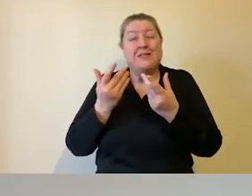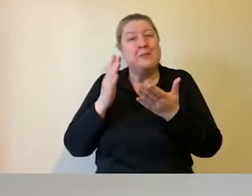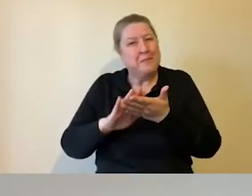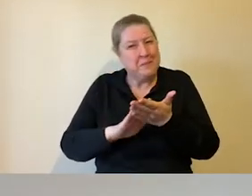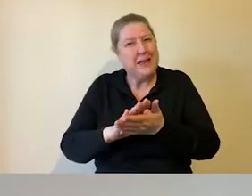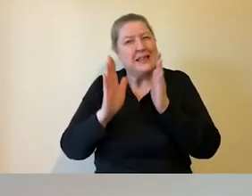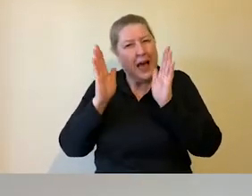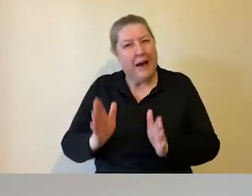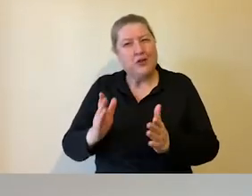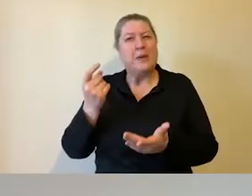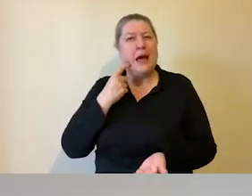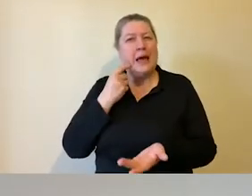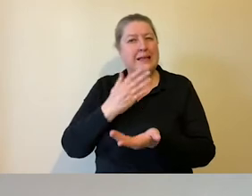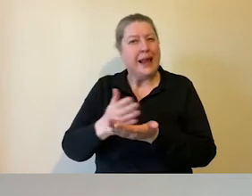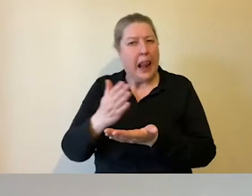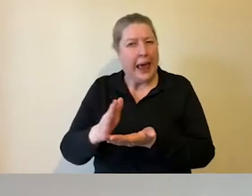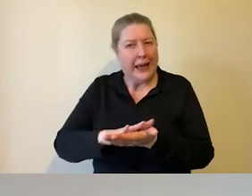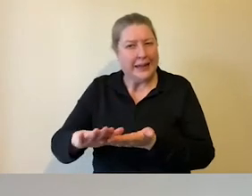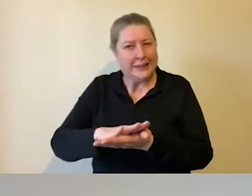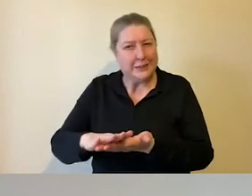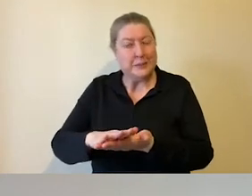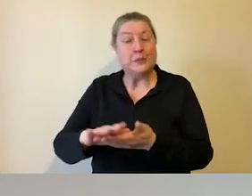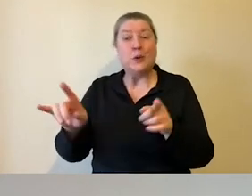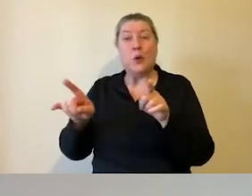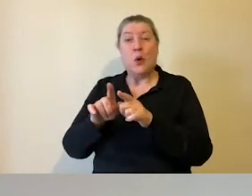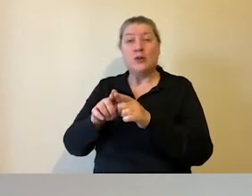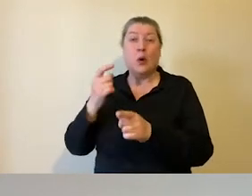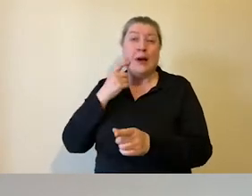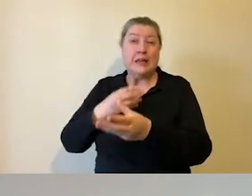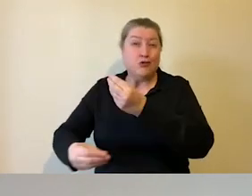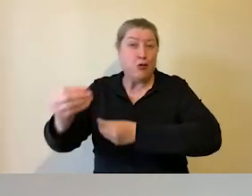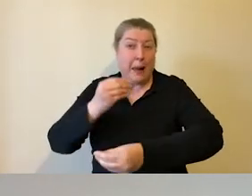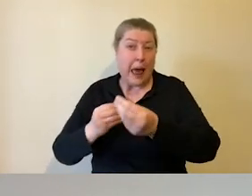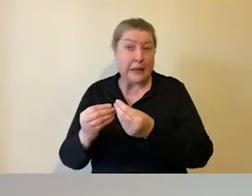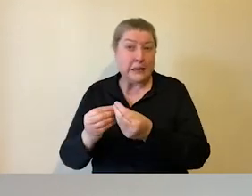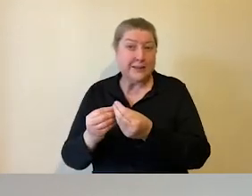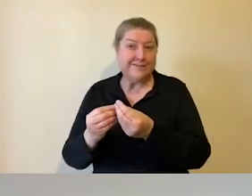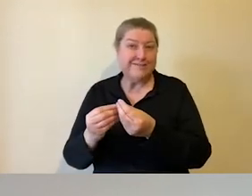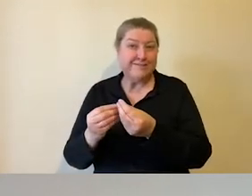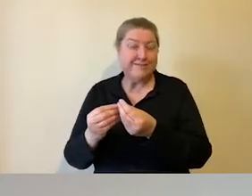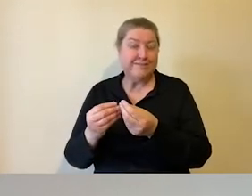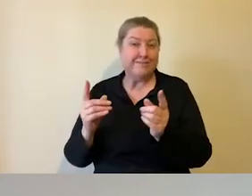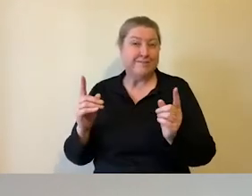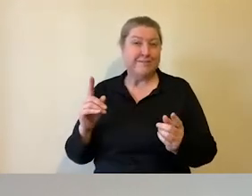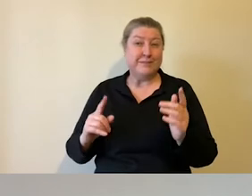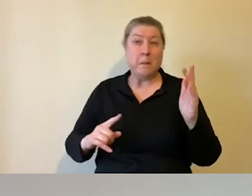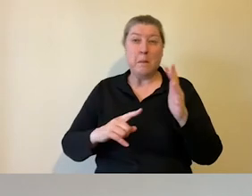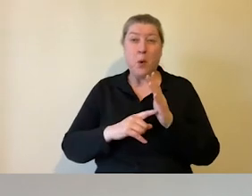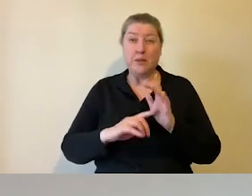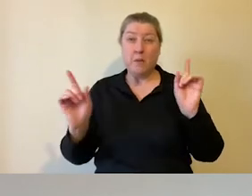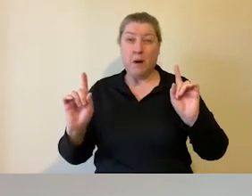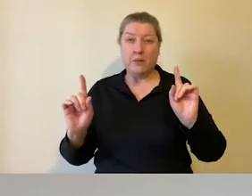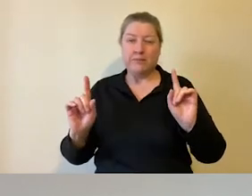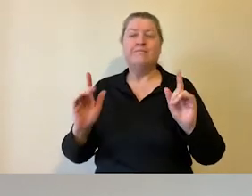clean and everything is easy to replace. What matters is that you've offered